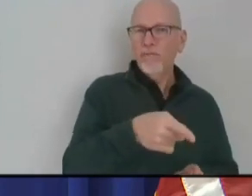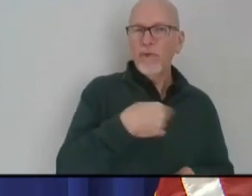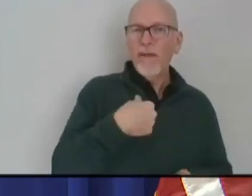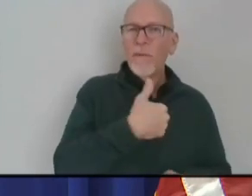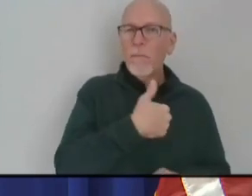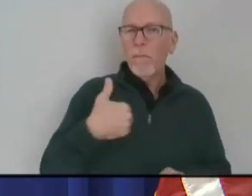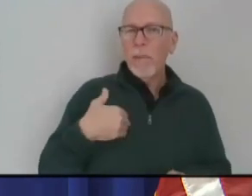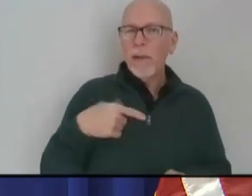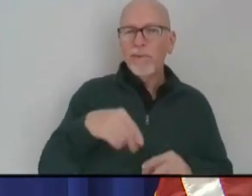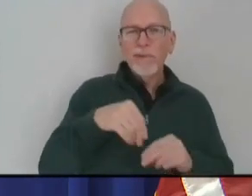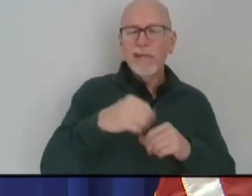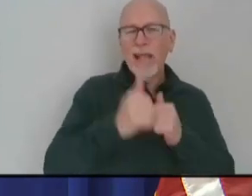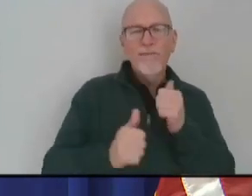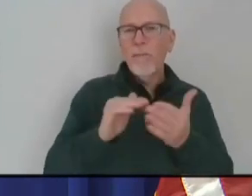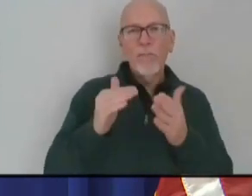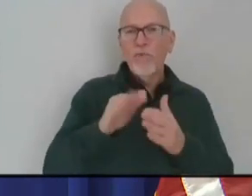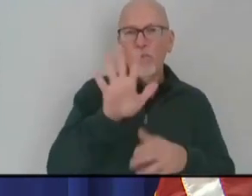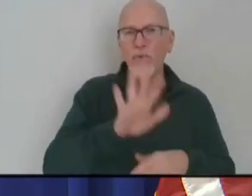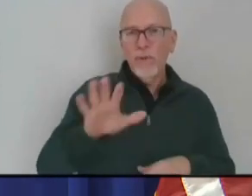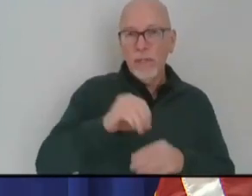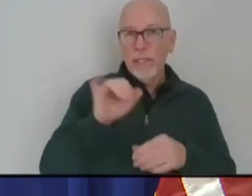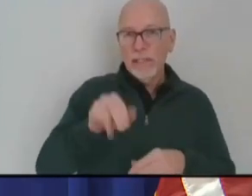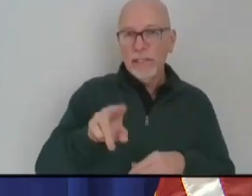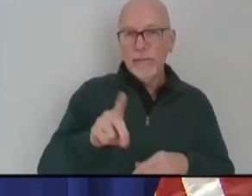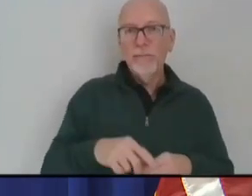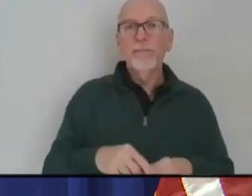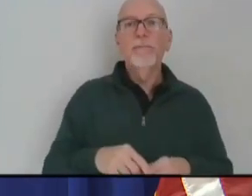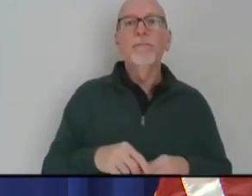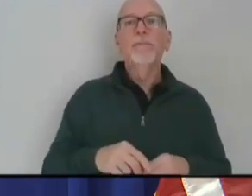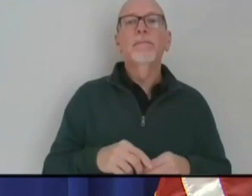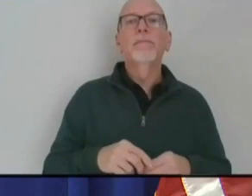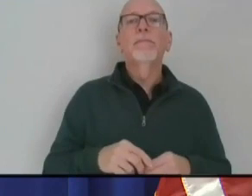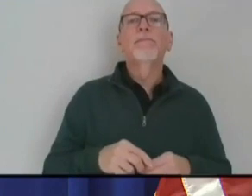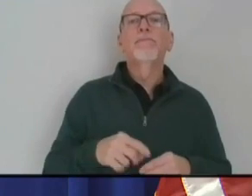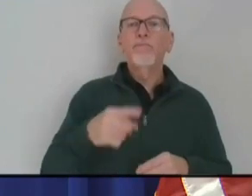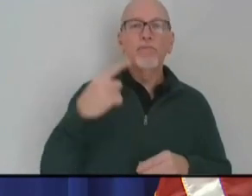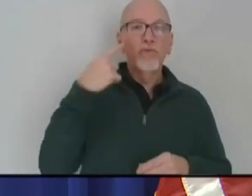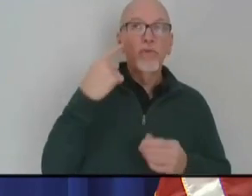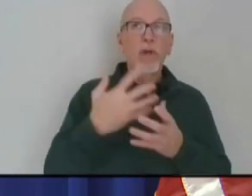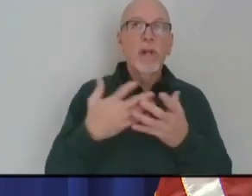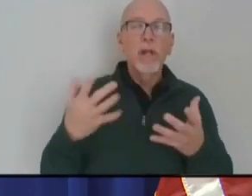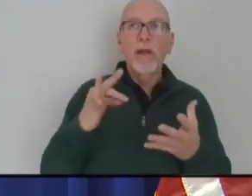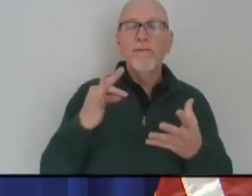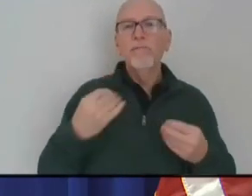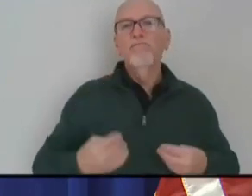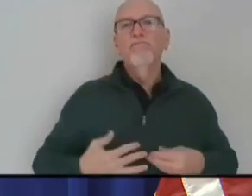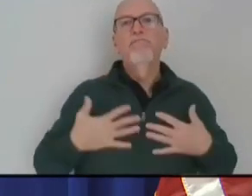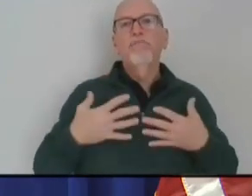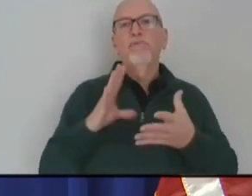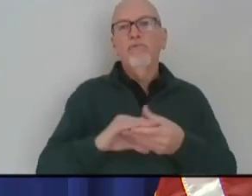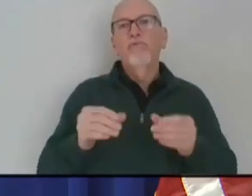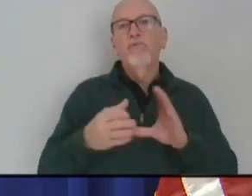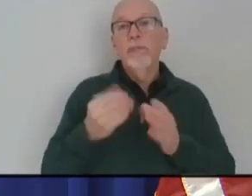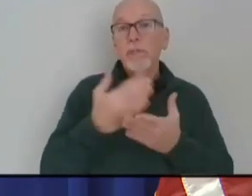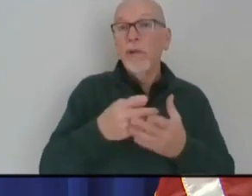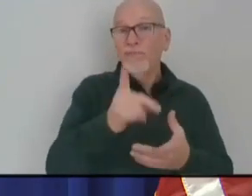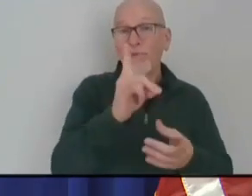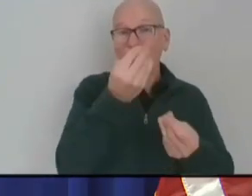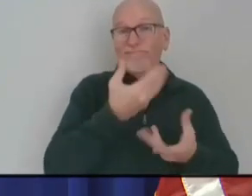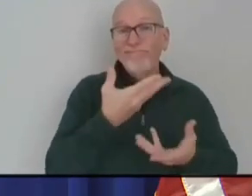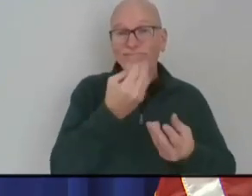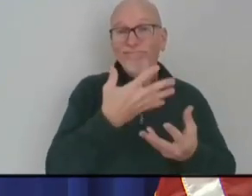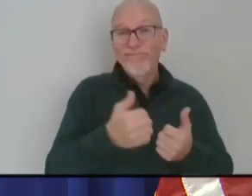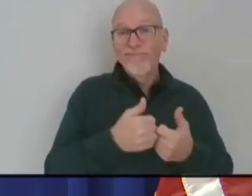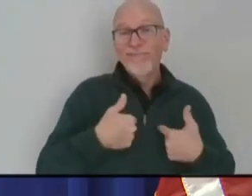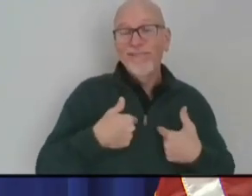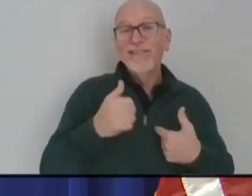every community in the state of Indiana. And you've heard a lot of, quite frankly, inspirational stories, some of which you've shared with me, about how